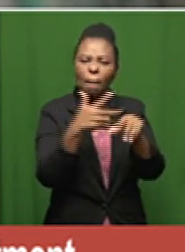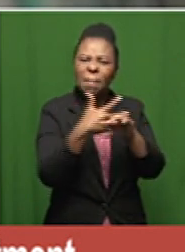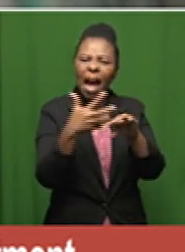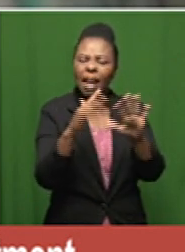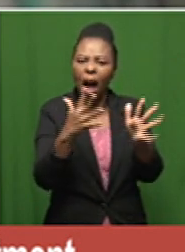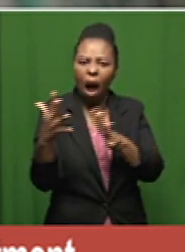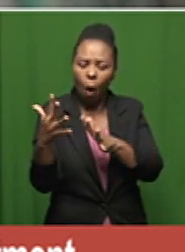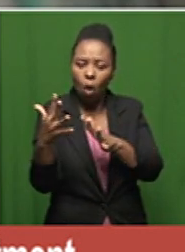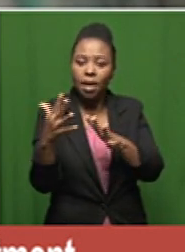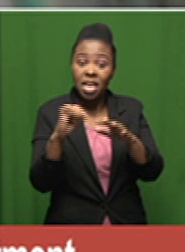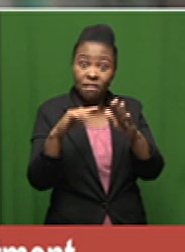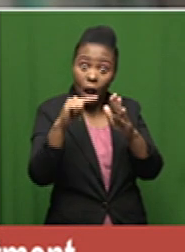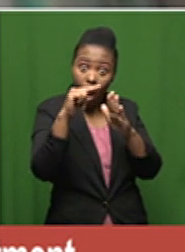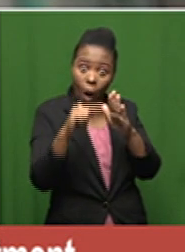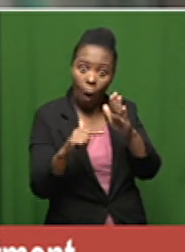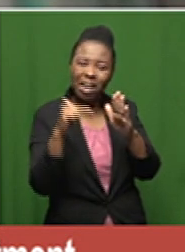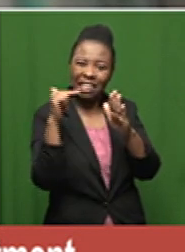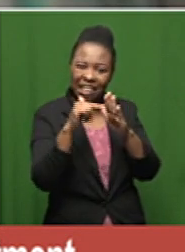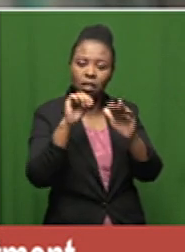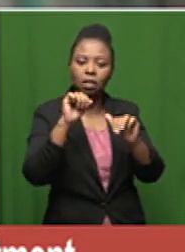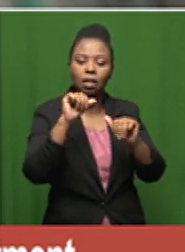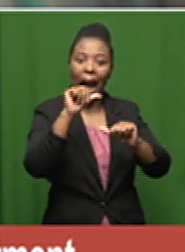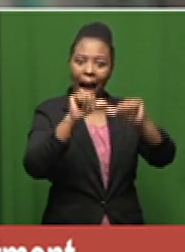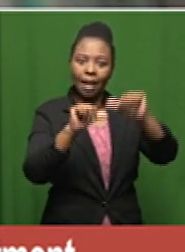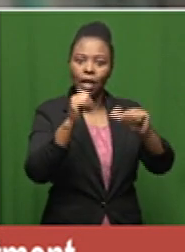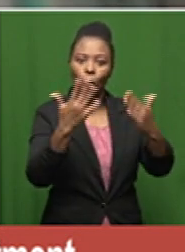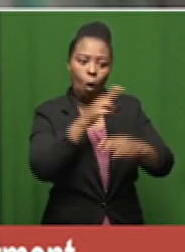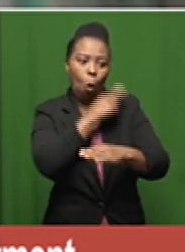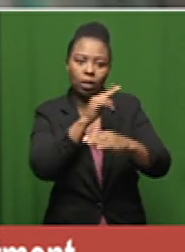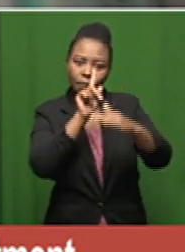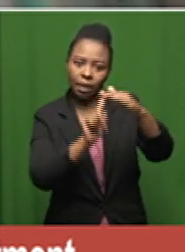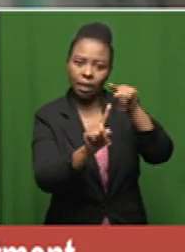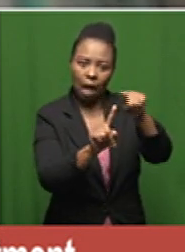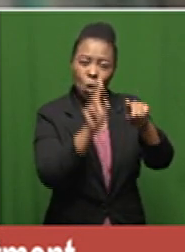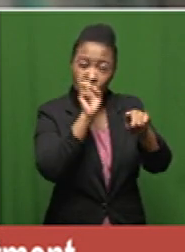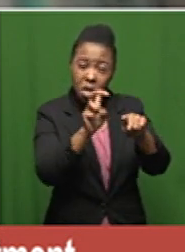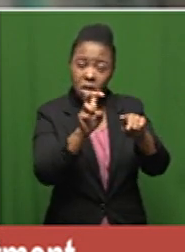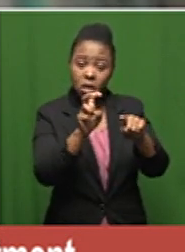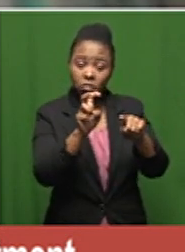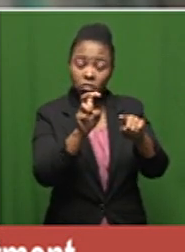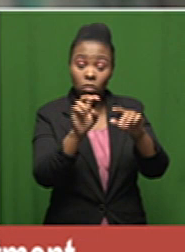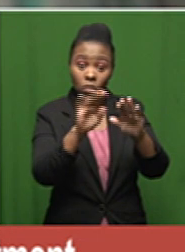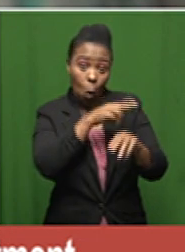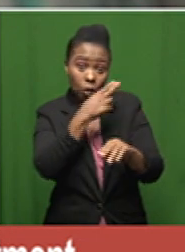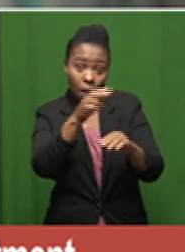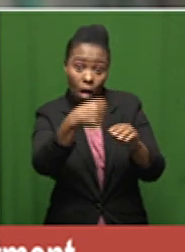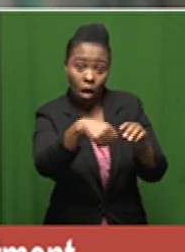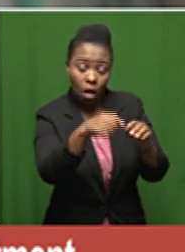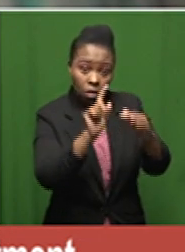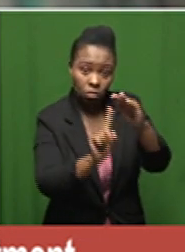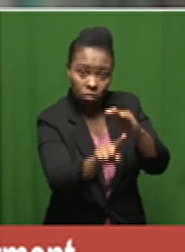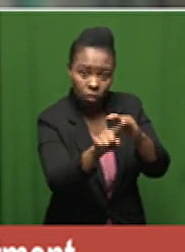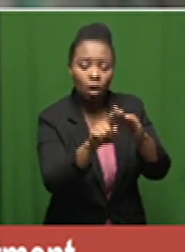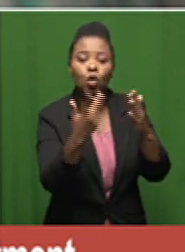should really be assessed initially at a hospital to see whether in fact you need admission and to see again how much